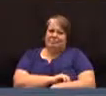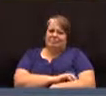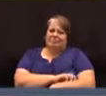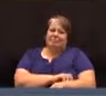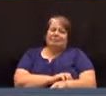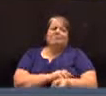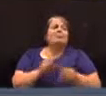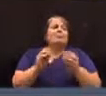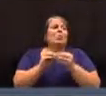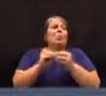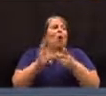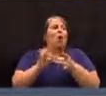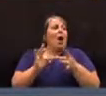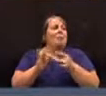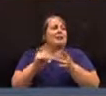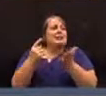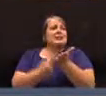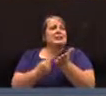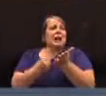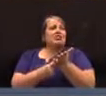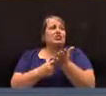Further comment, discussion?